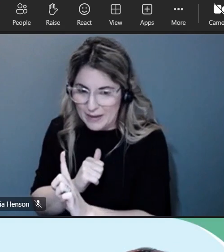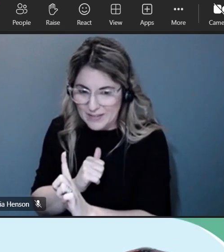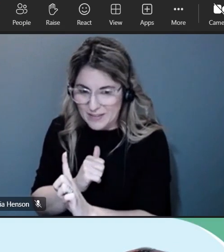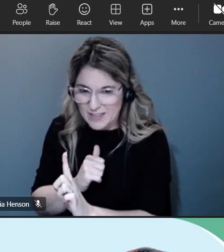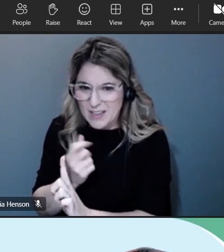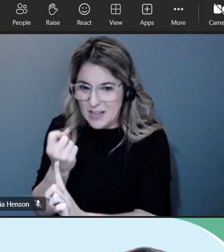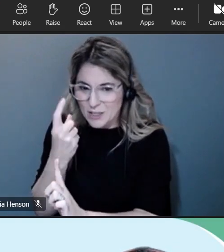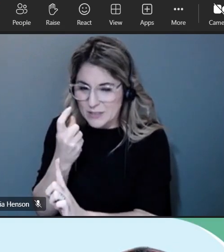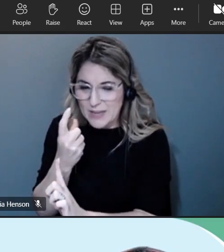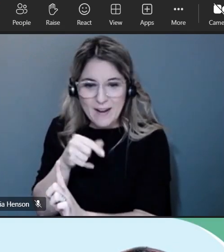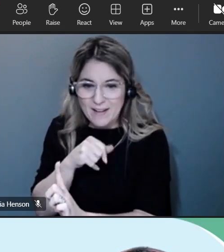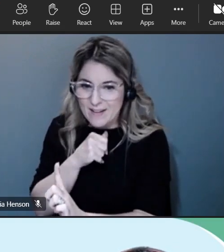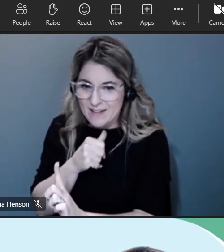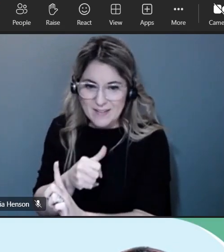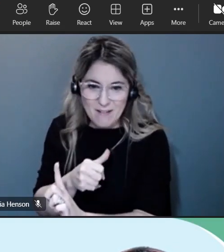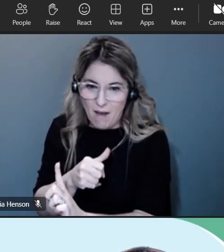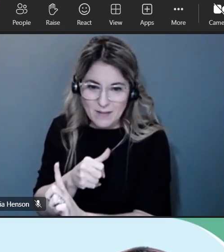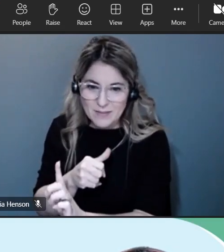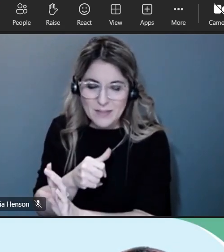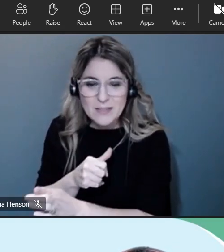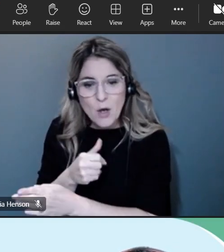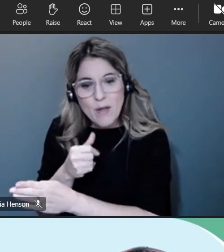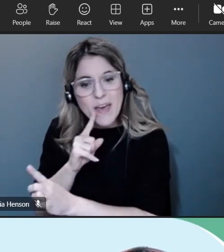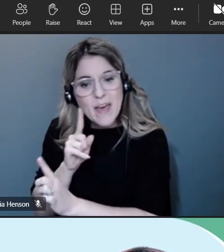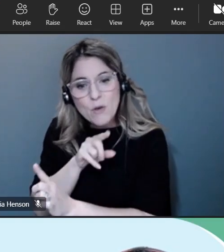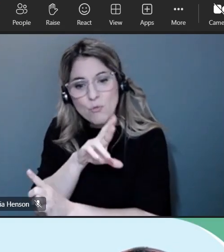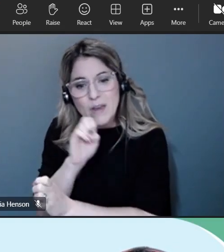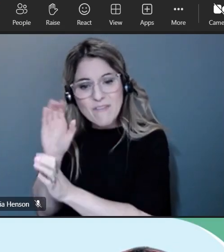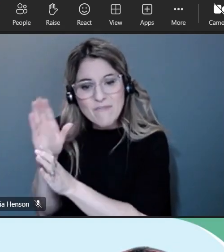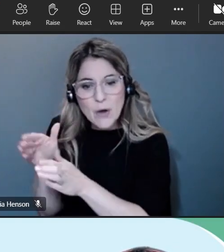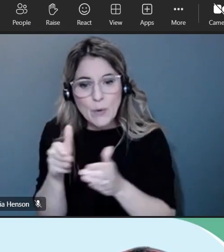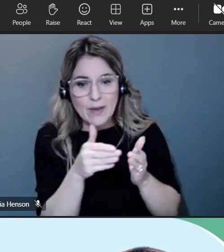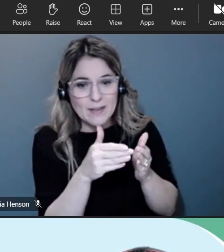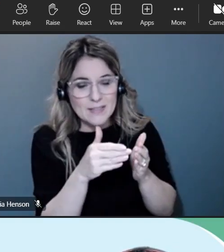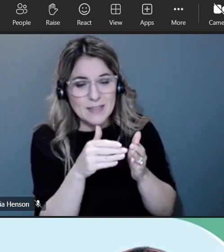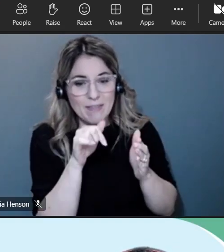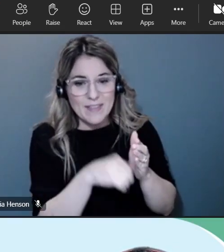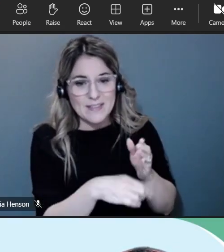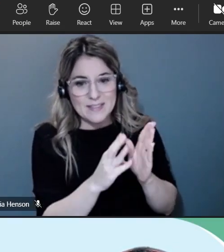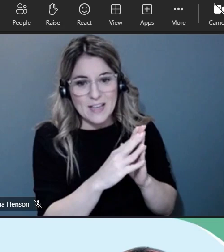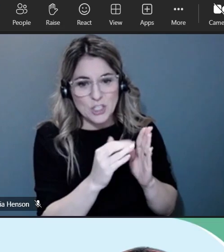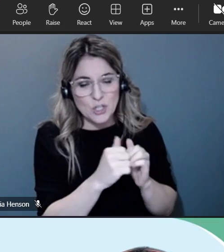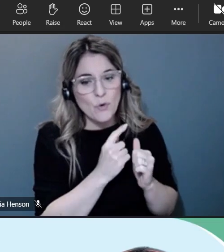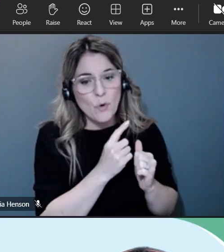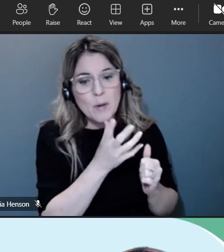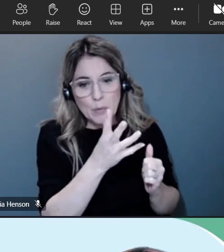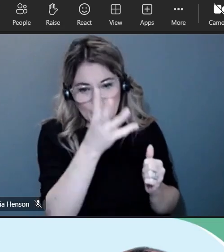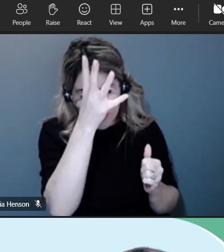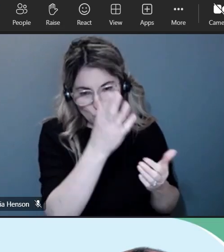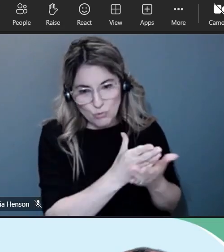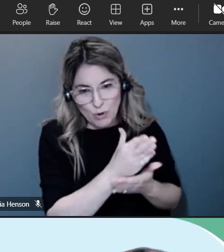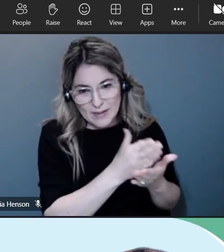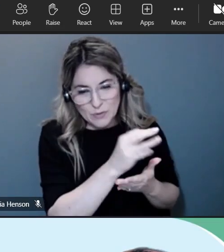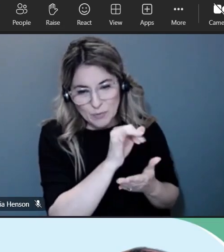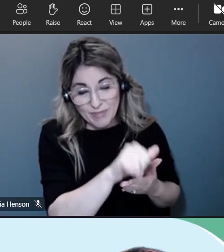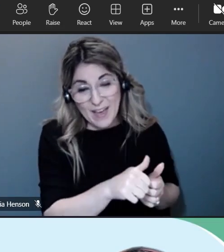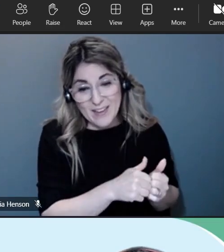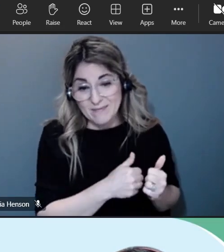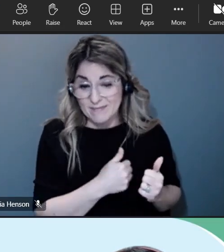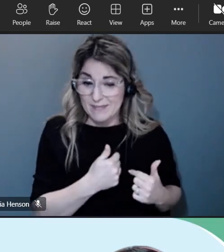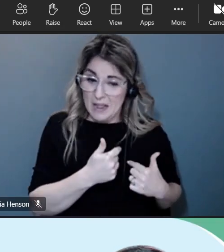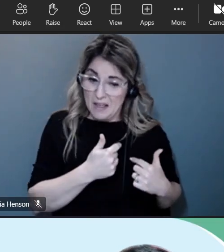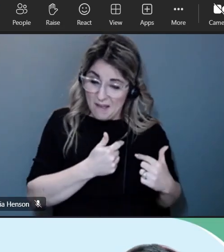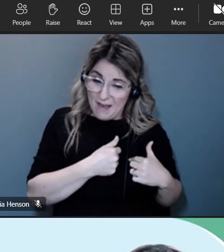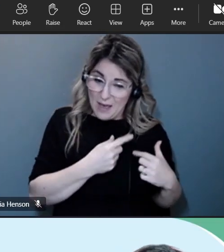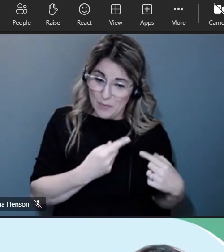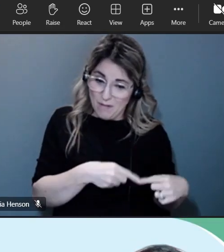and uh some some vein or some form of uh parental uh rights uh although i would argue that some of these